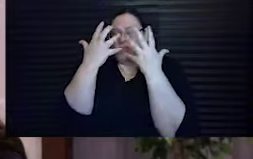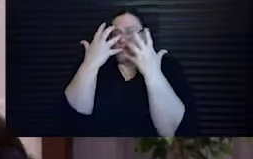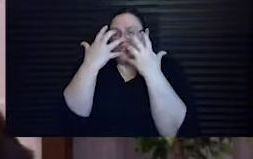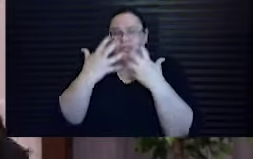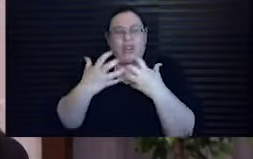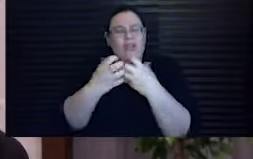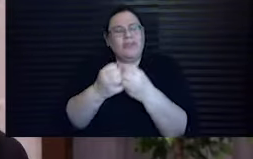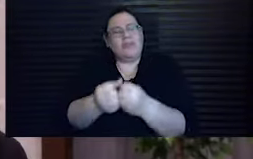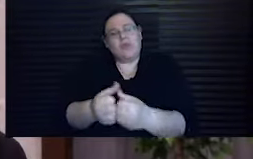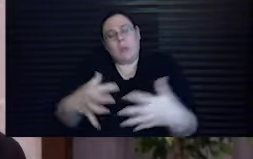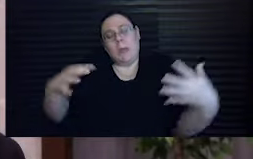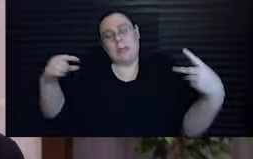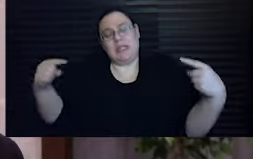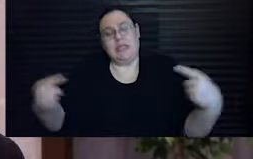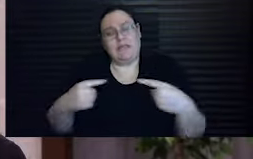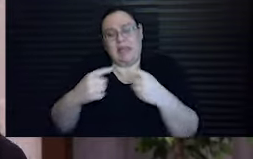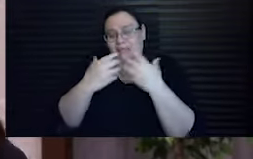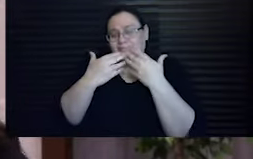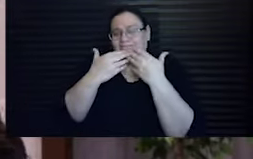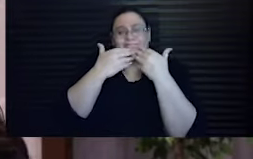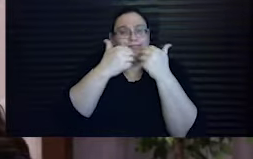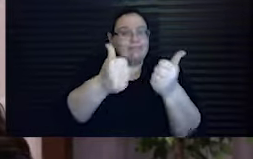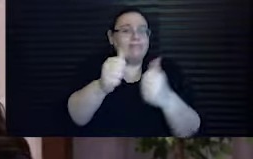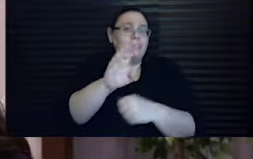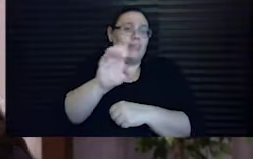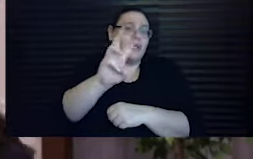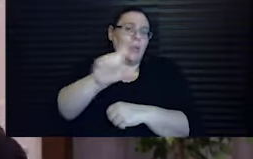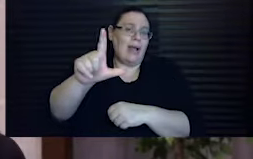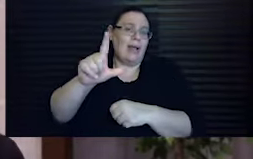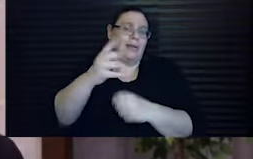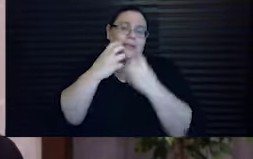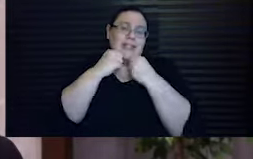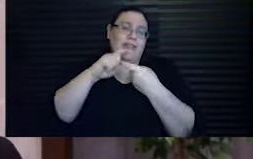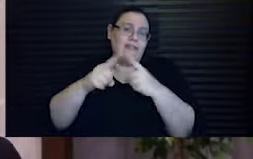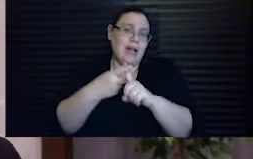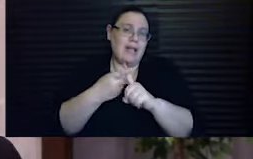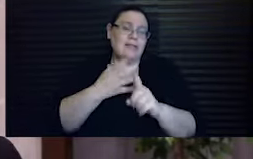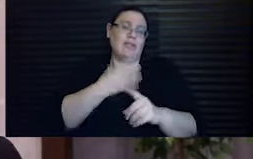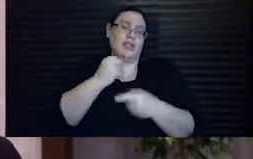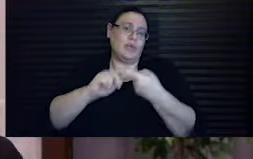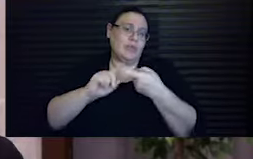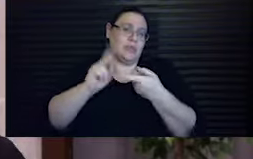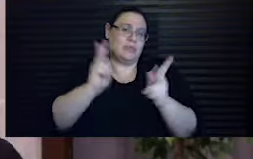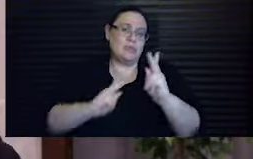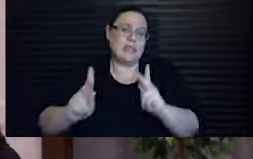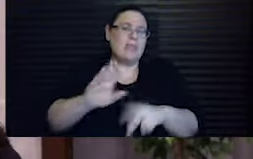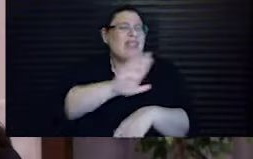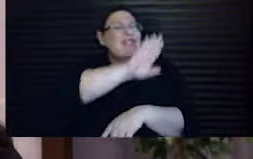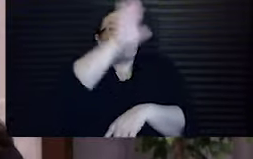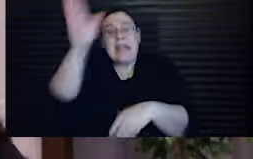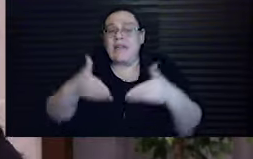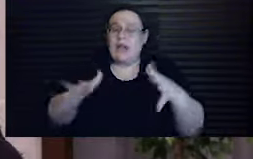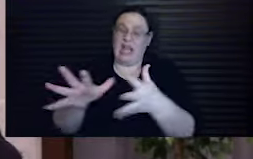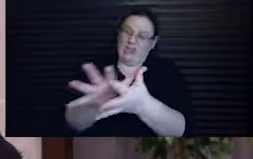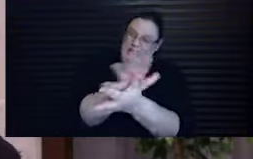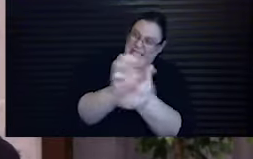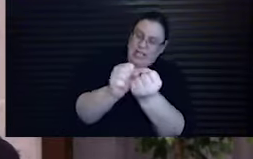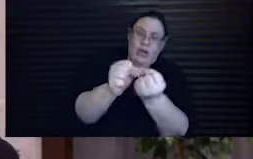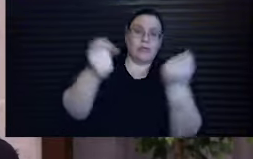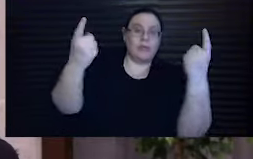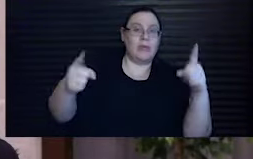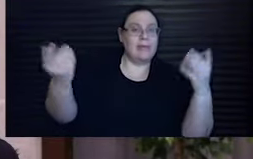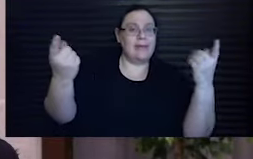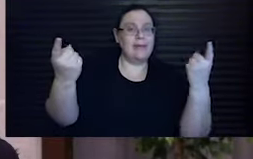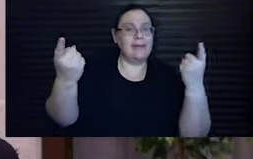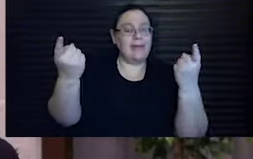So much pain. Be well, dear friends. Be well, my Jewish people. Never allow such destruction to happen